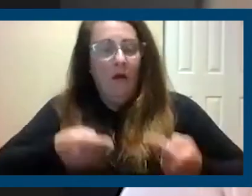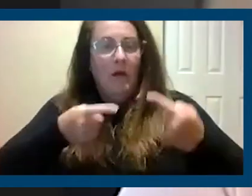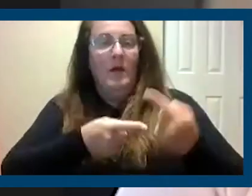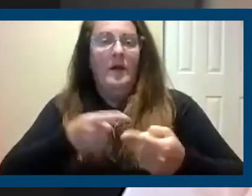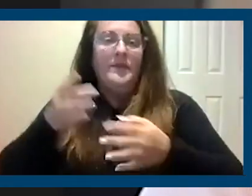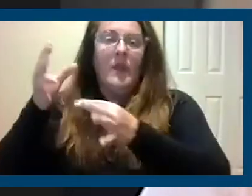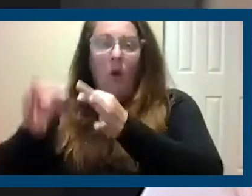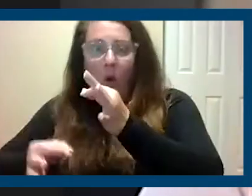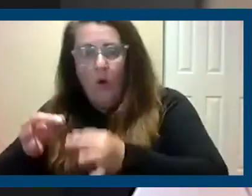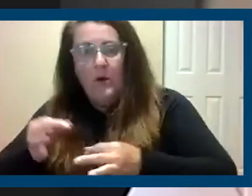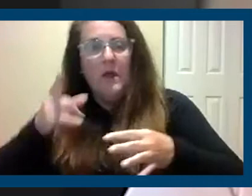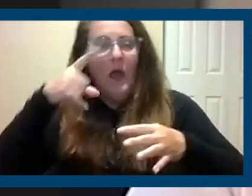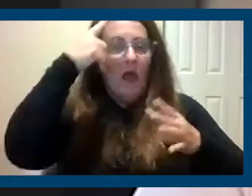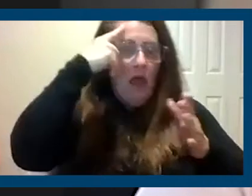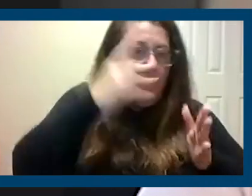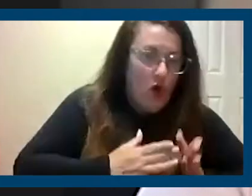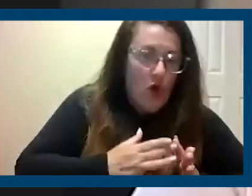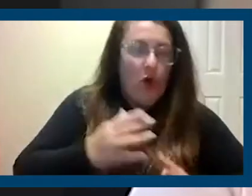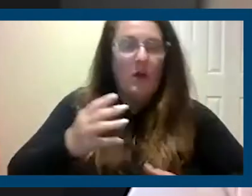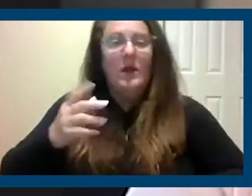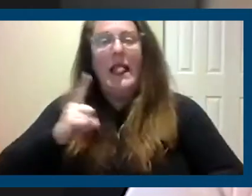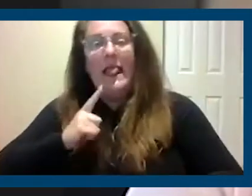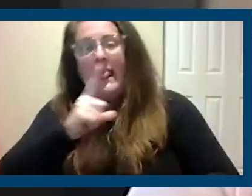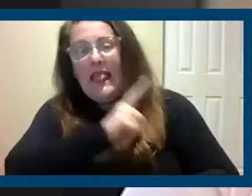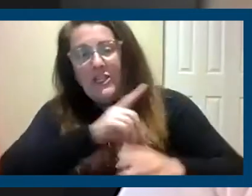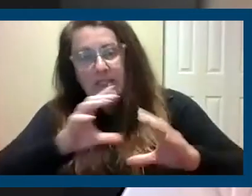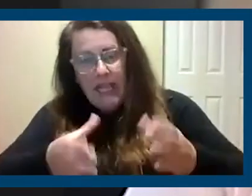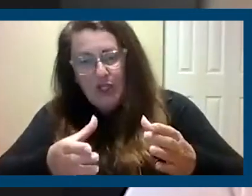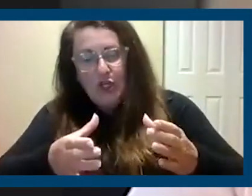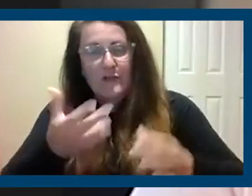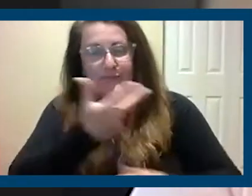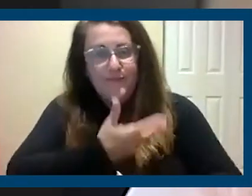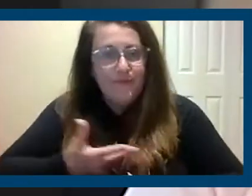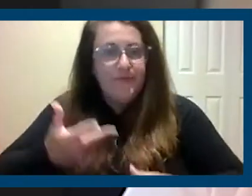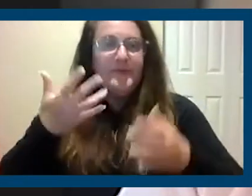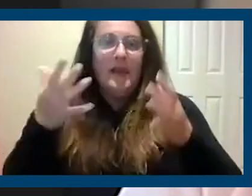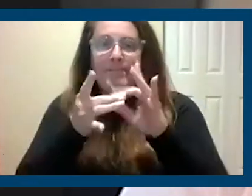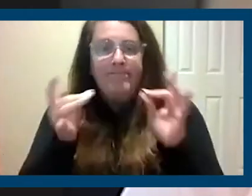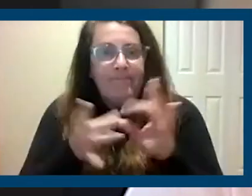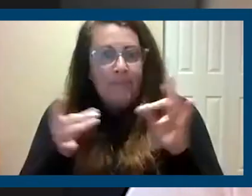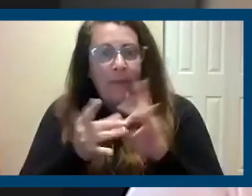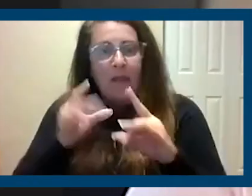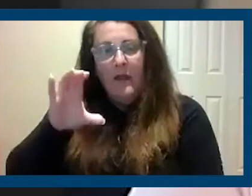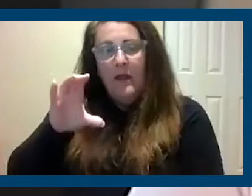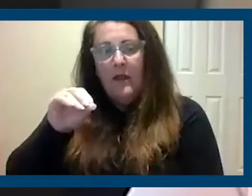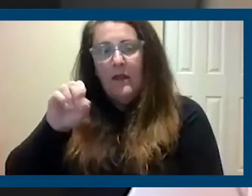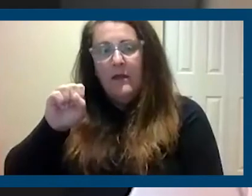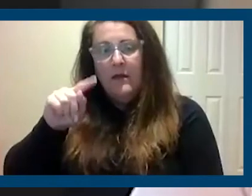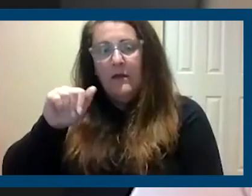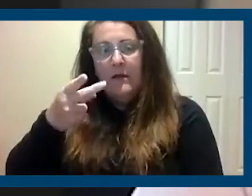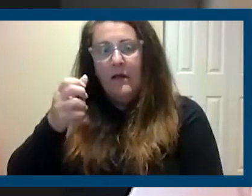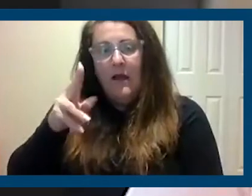weigh in, have the governor weigh in, have the legislature weigh in. Whereas if we didn't have Costa-Hotkins, people would actually be able to go